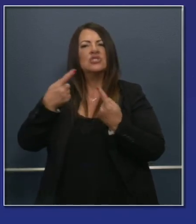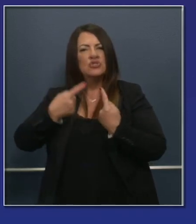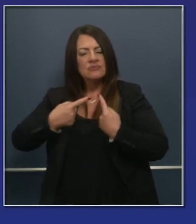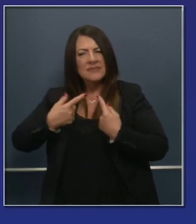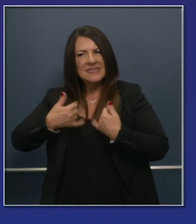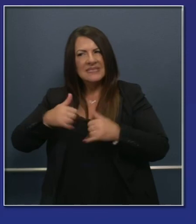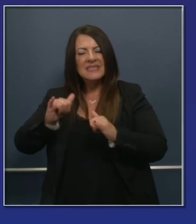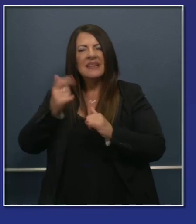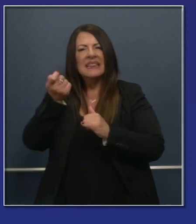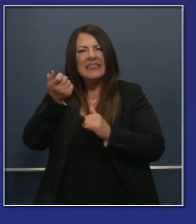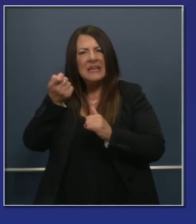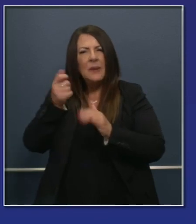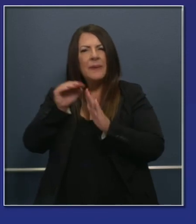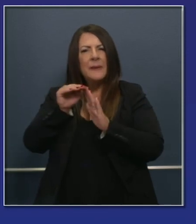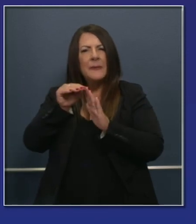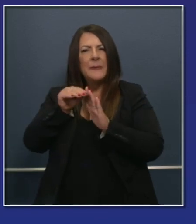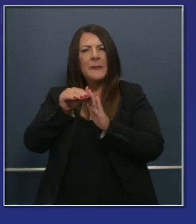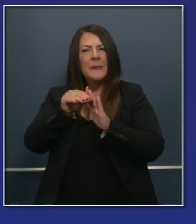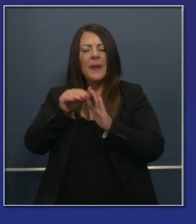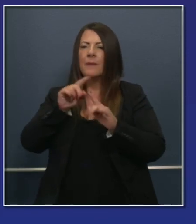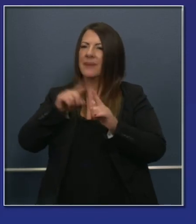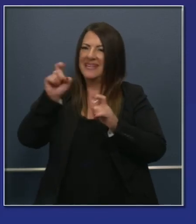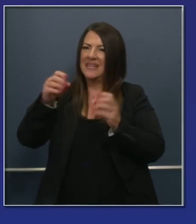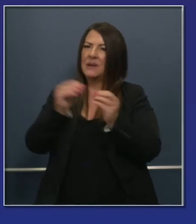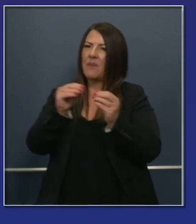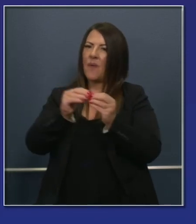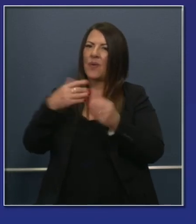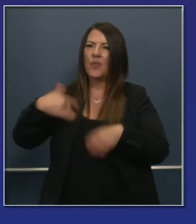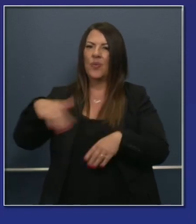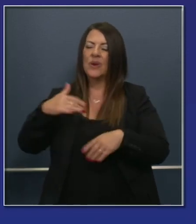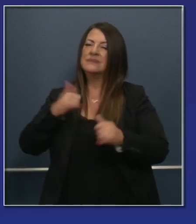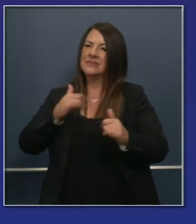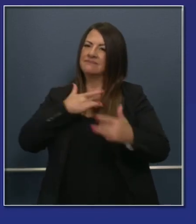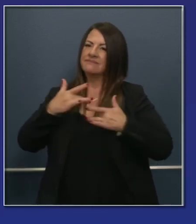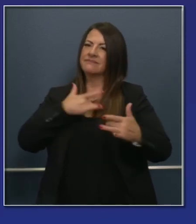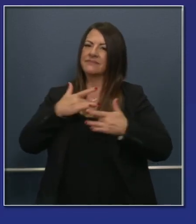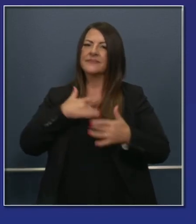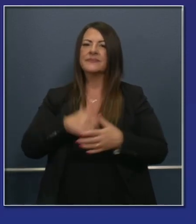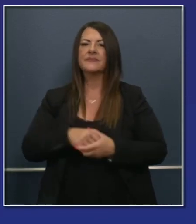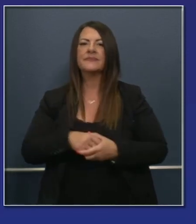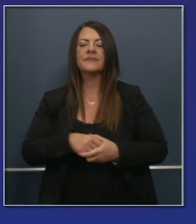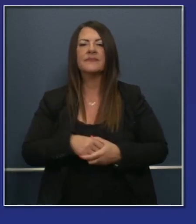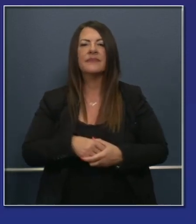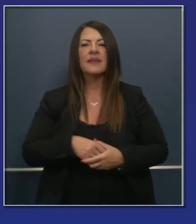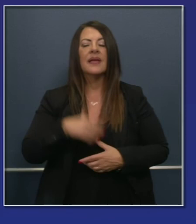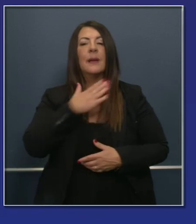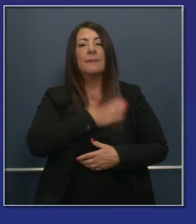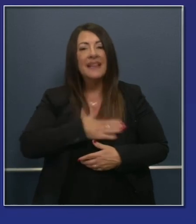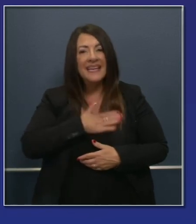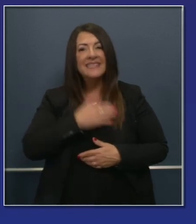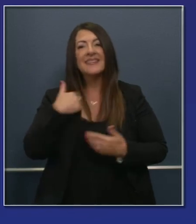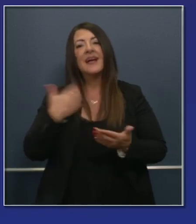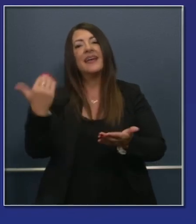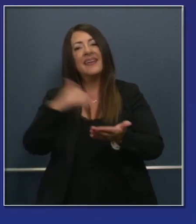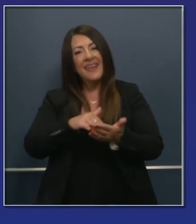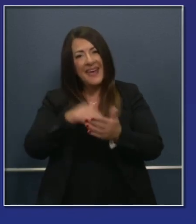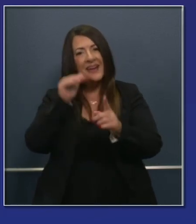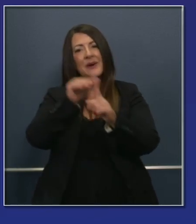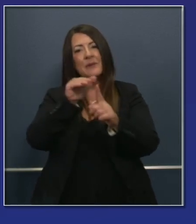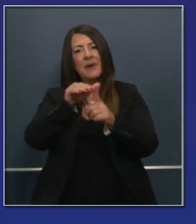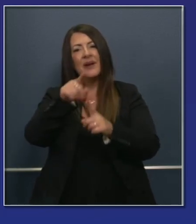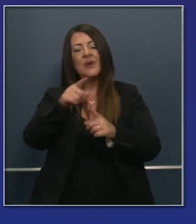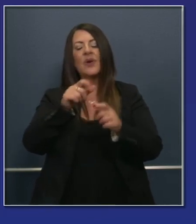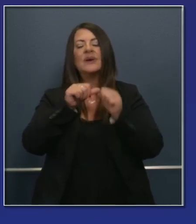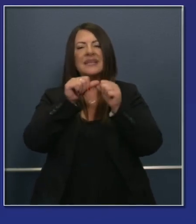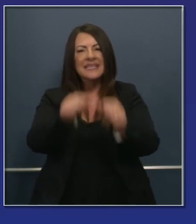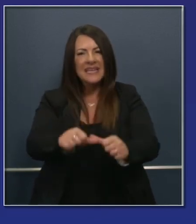growth that is of concern. As the superintendent said, I don't have to always say it, please wear a mask, continue to physically